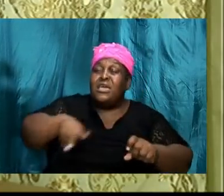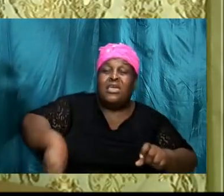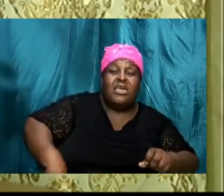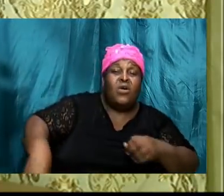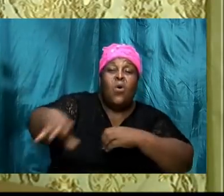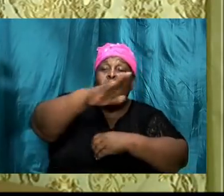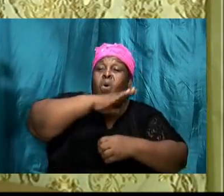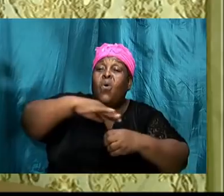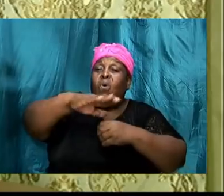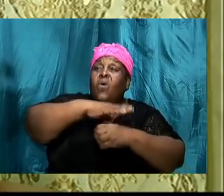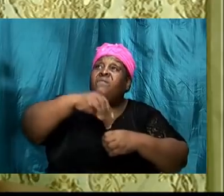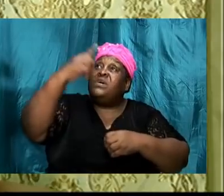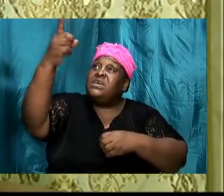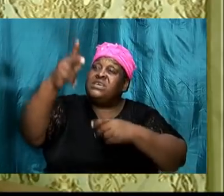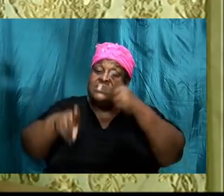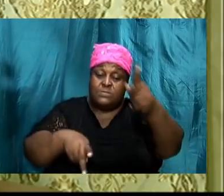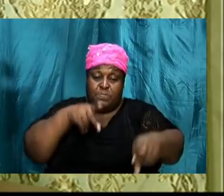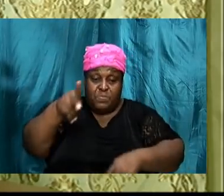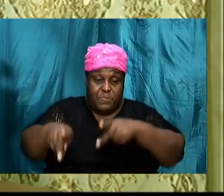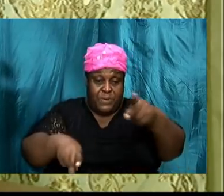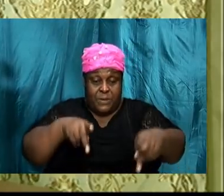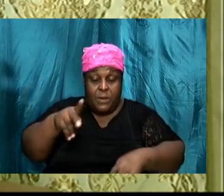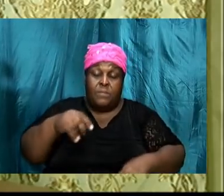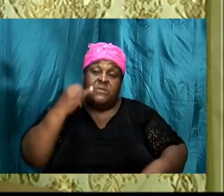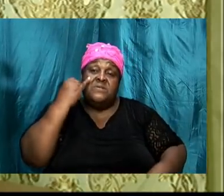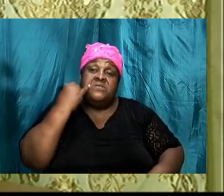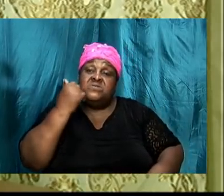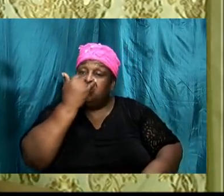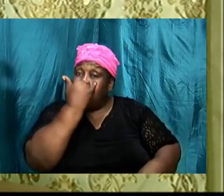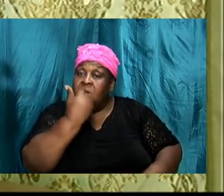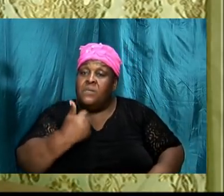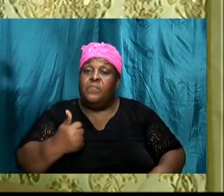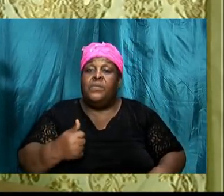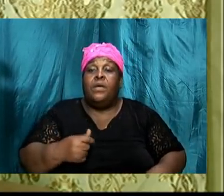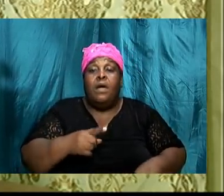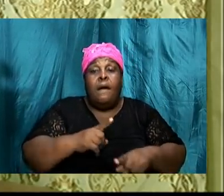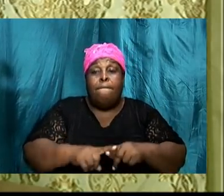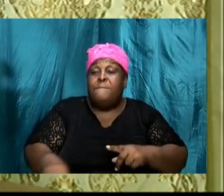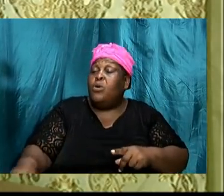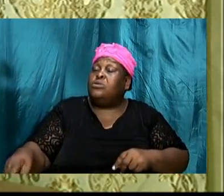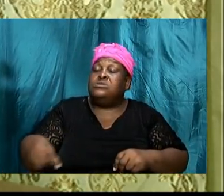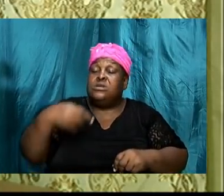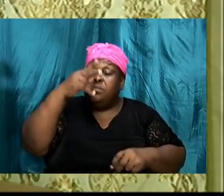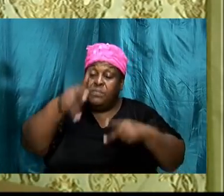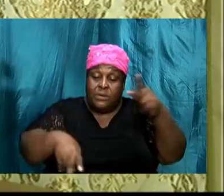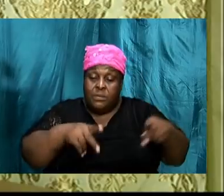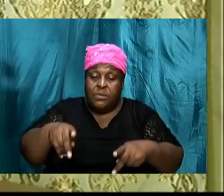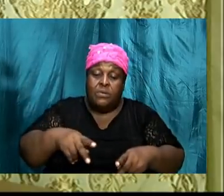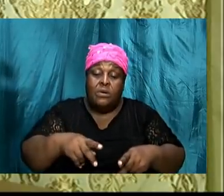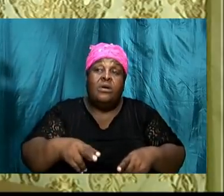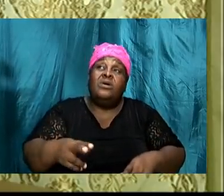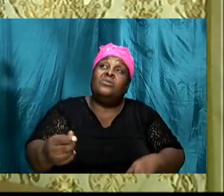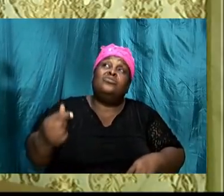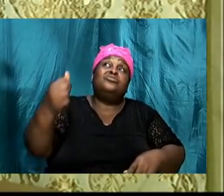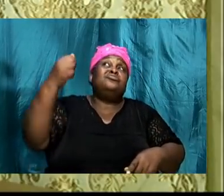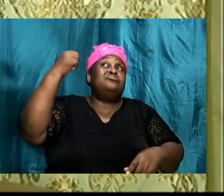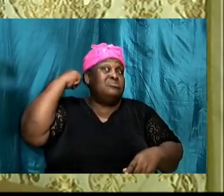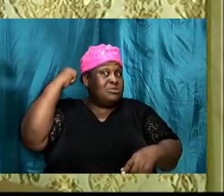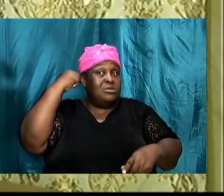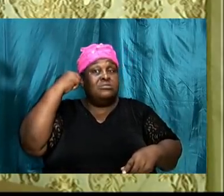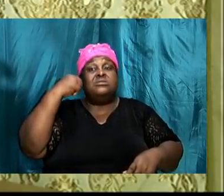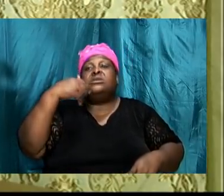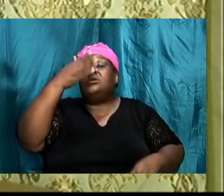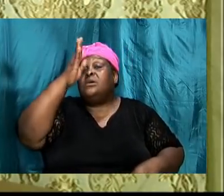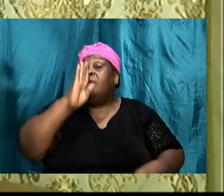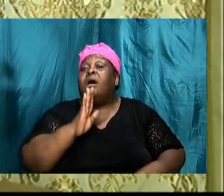people his will for them was that he will be their king but they rejected him and look at the repercussion